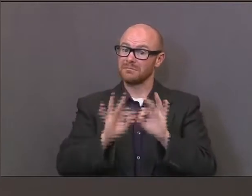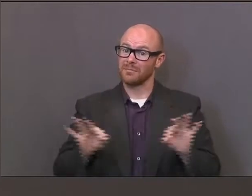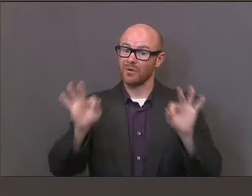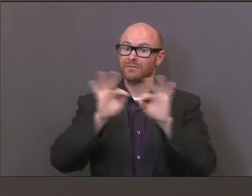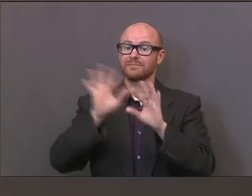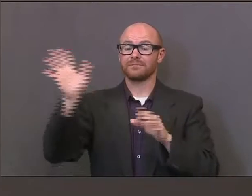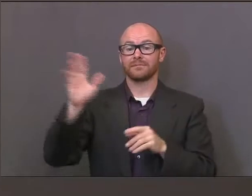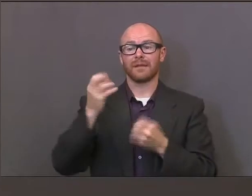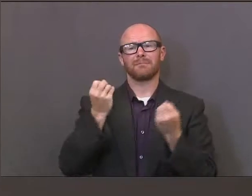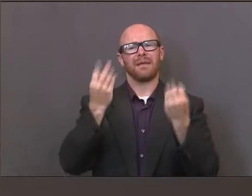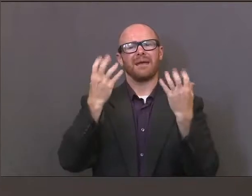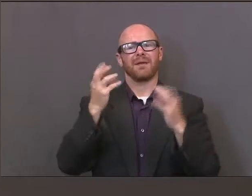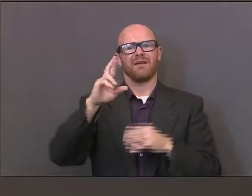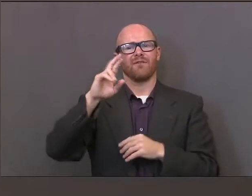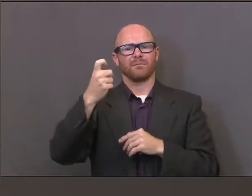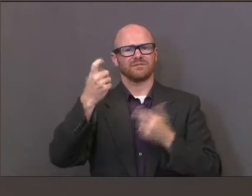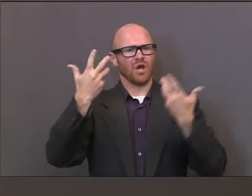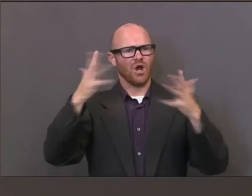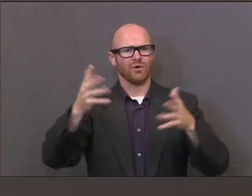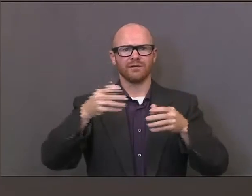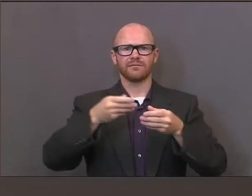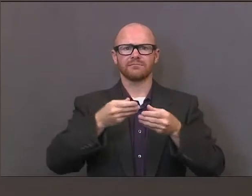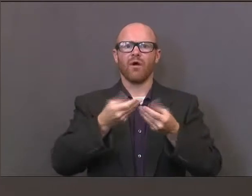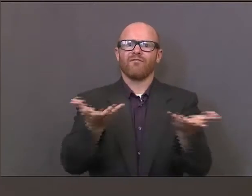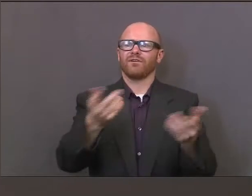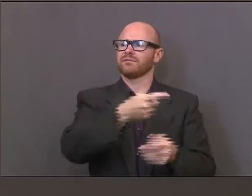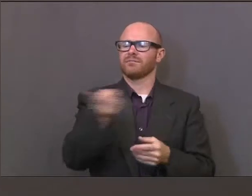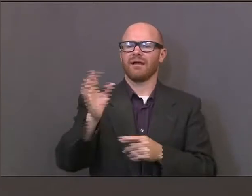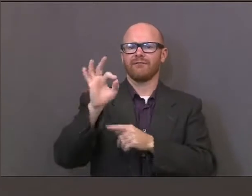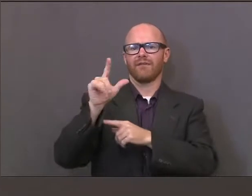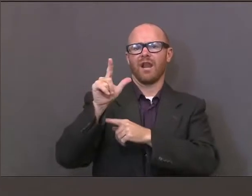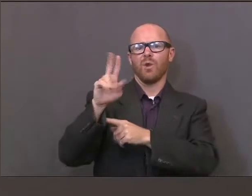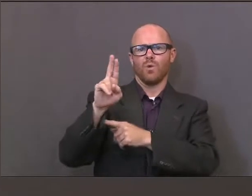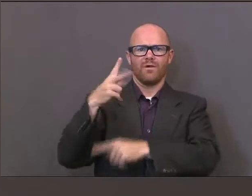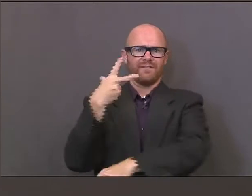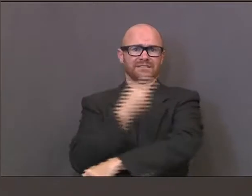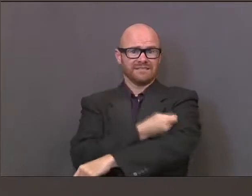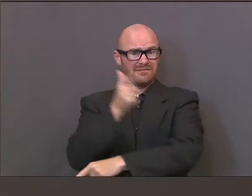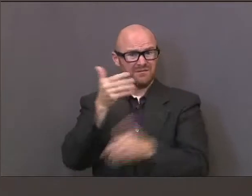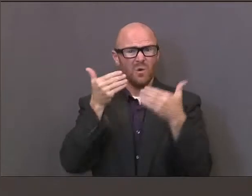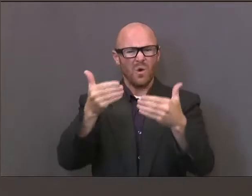already offering the flu vaccine, and it's not too early to get it.